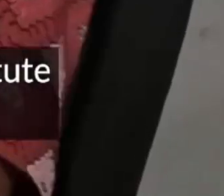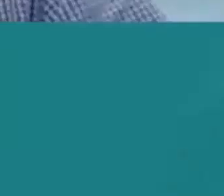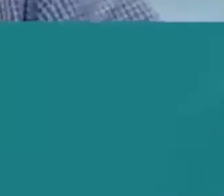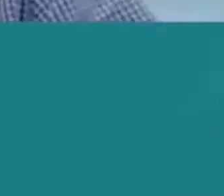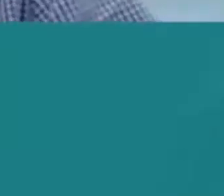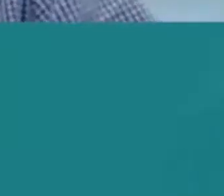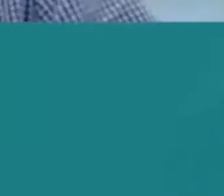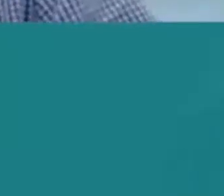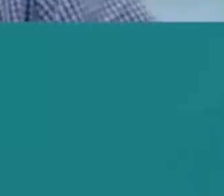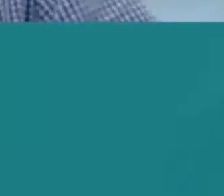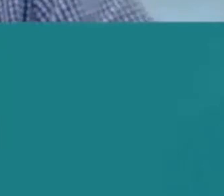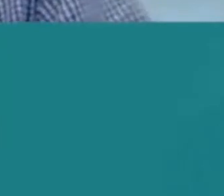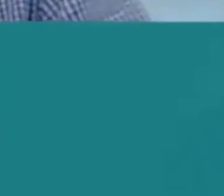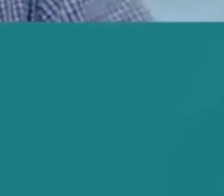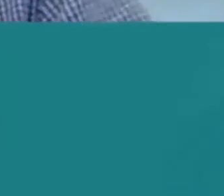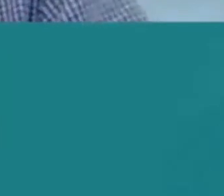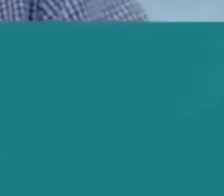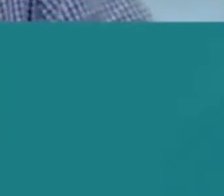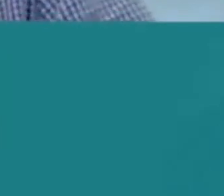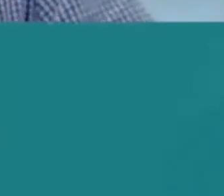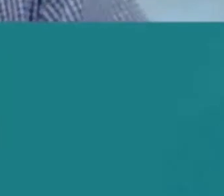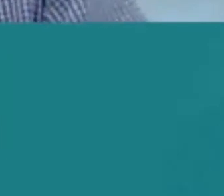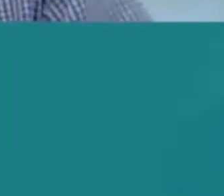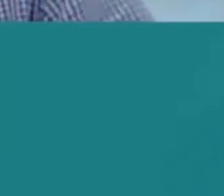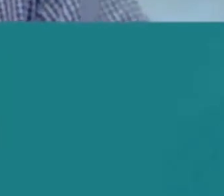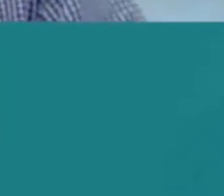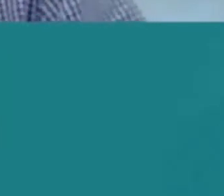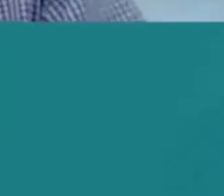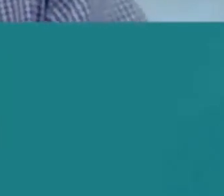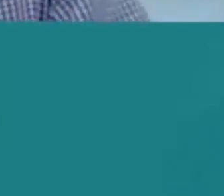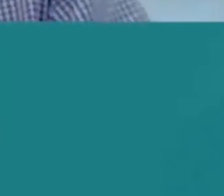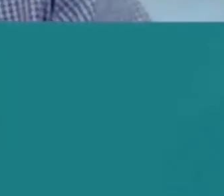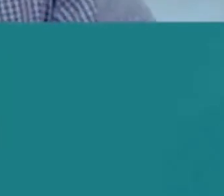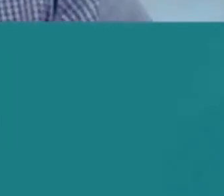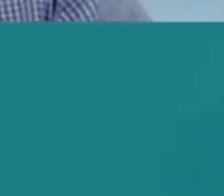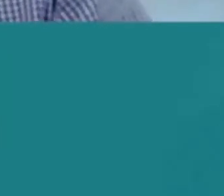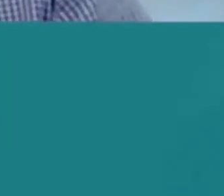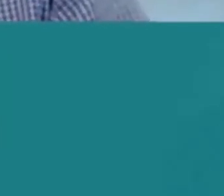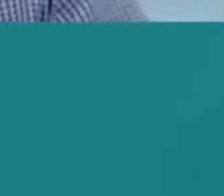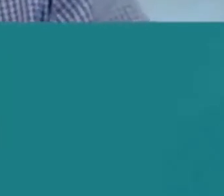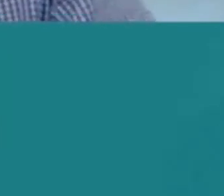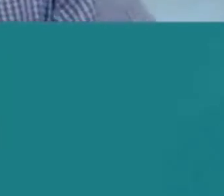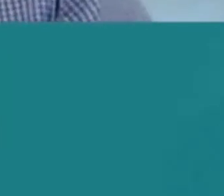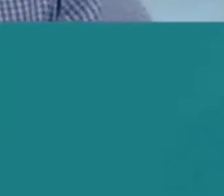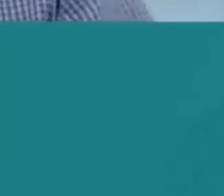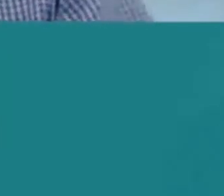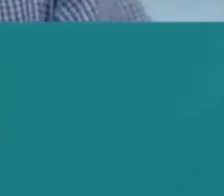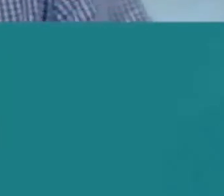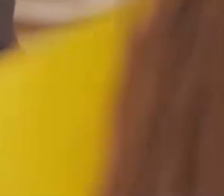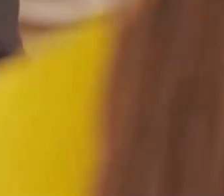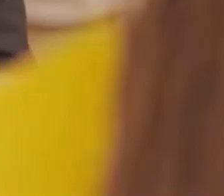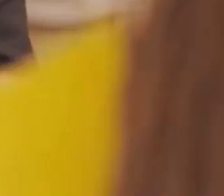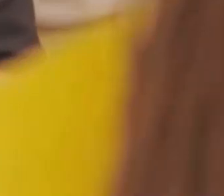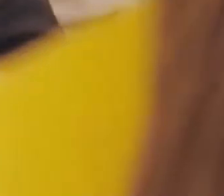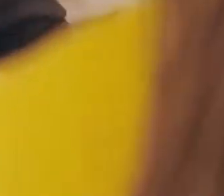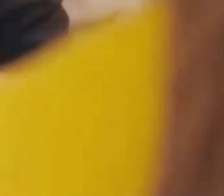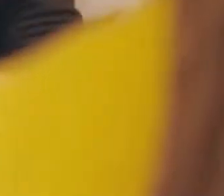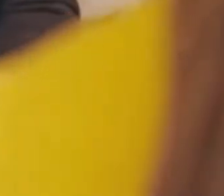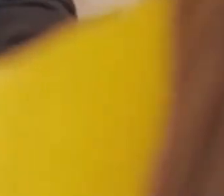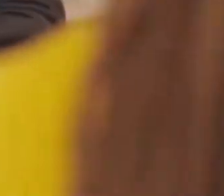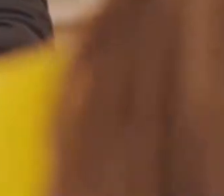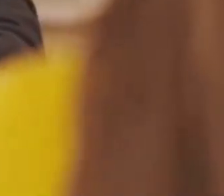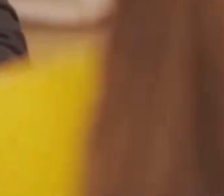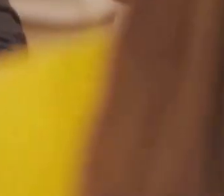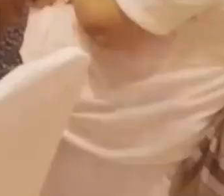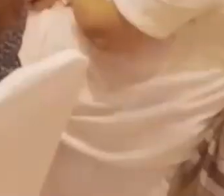nigeria developing and nurturing national business and disability networks with the ilo as knowledge